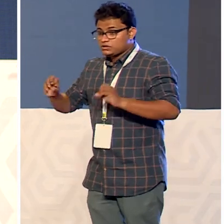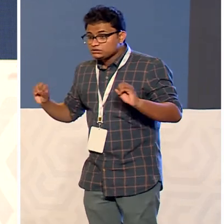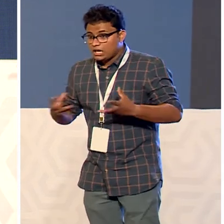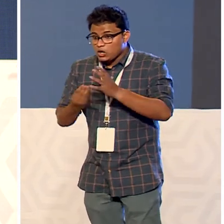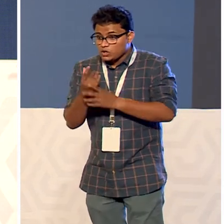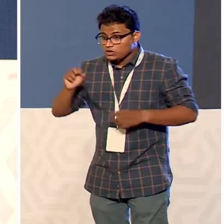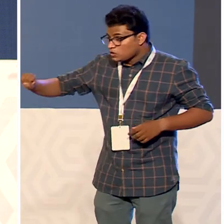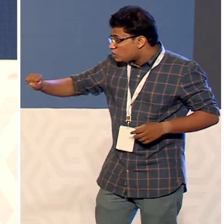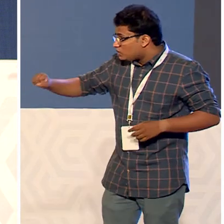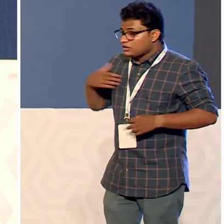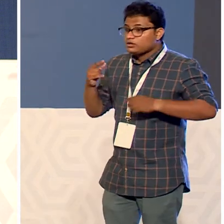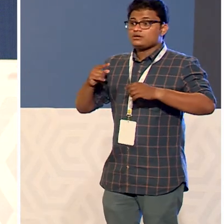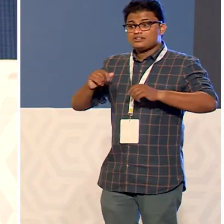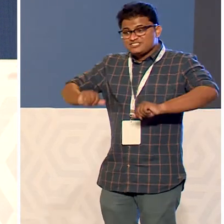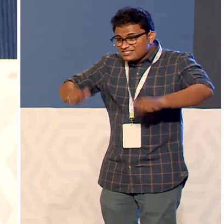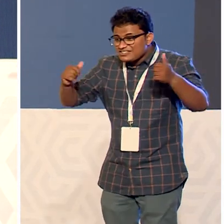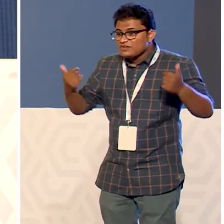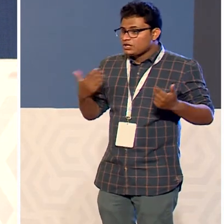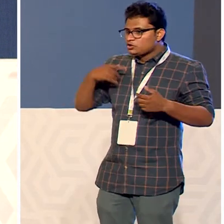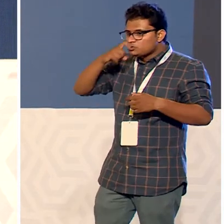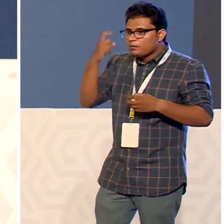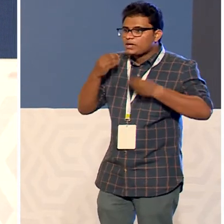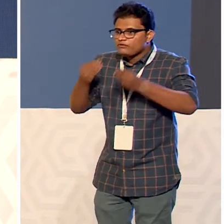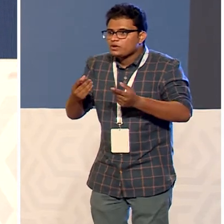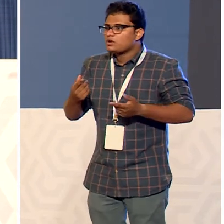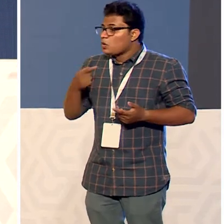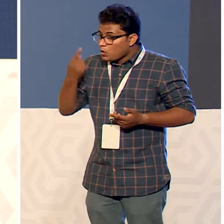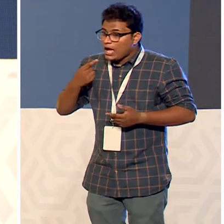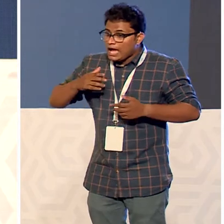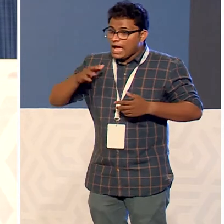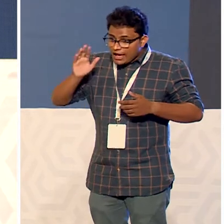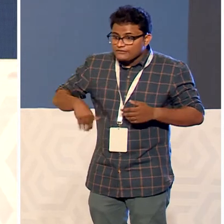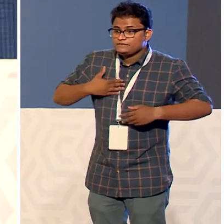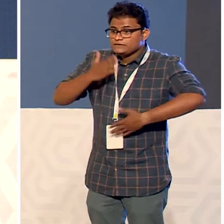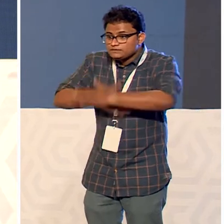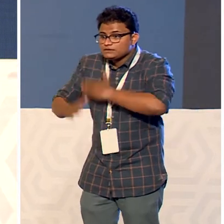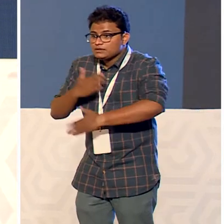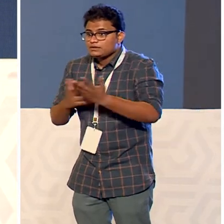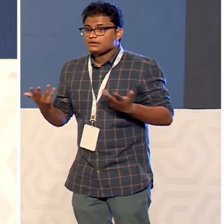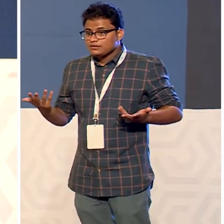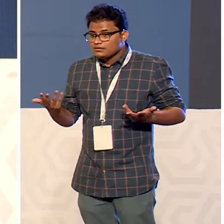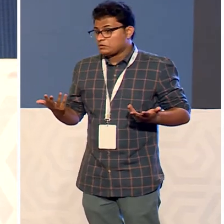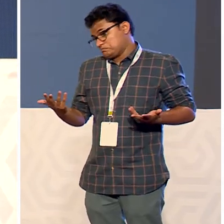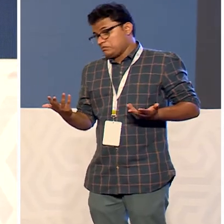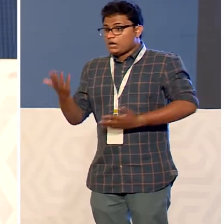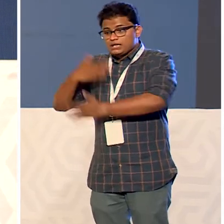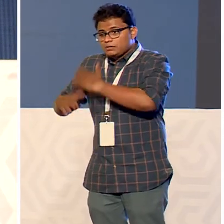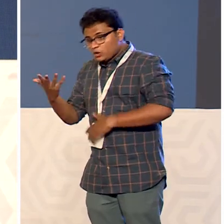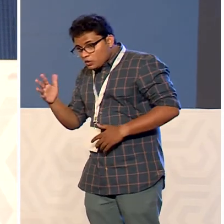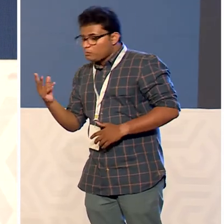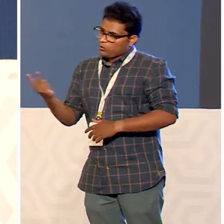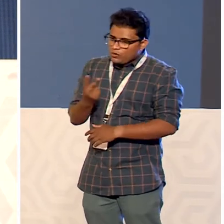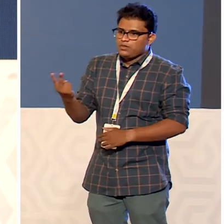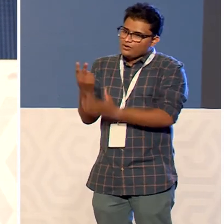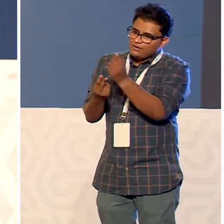i've successfully employed people with disabilities and people with no disabilities and